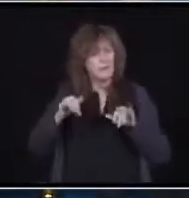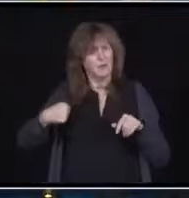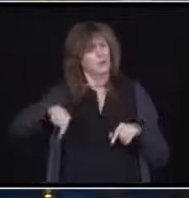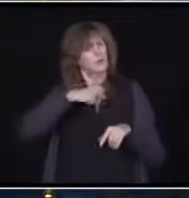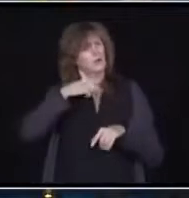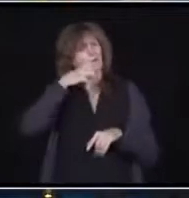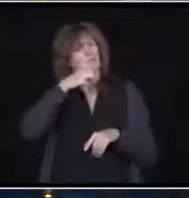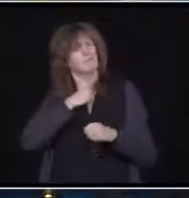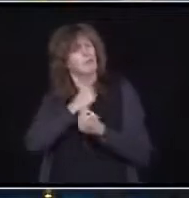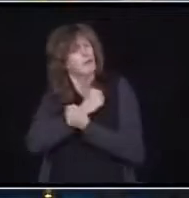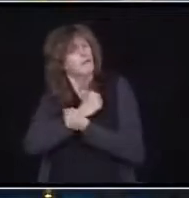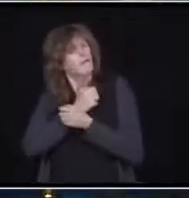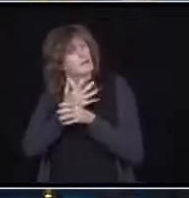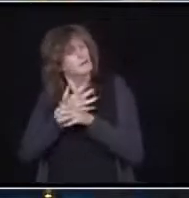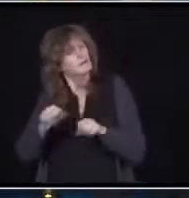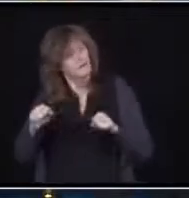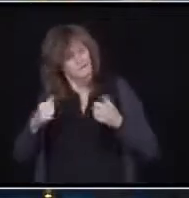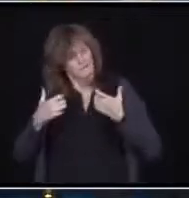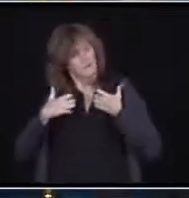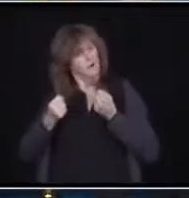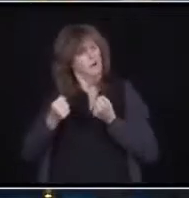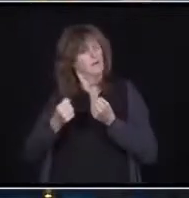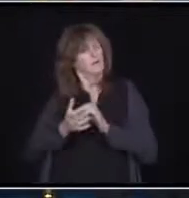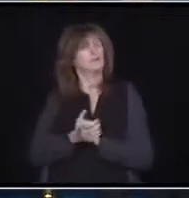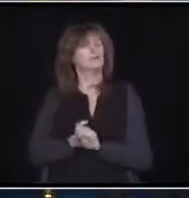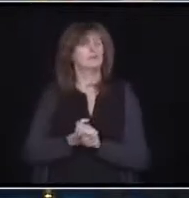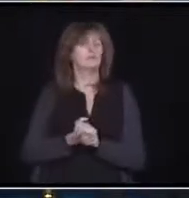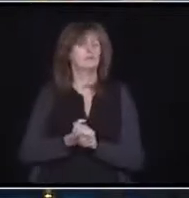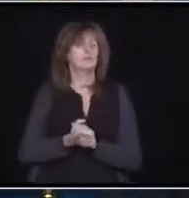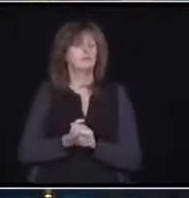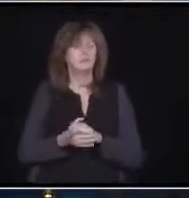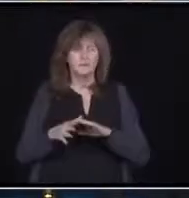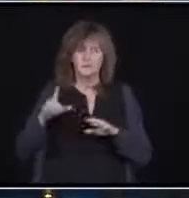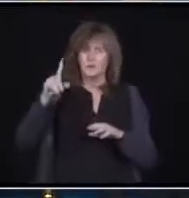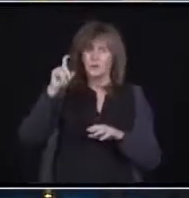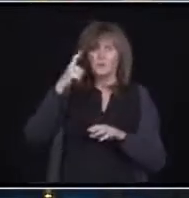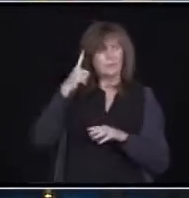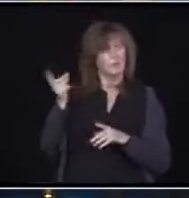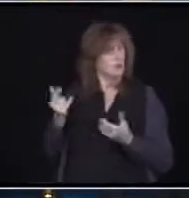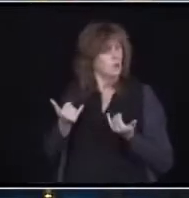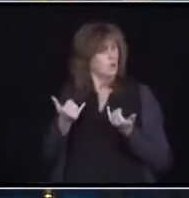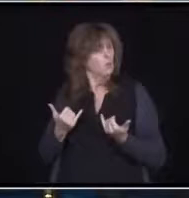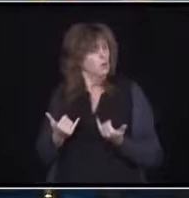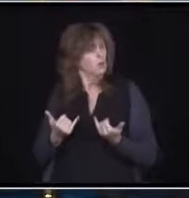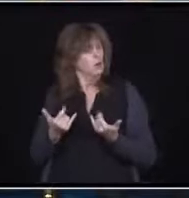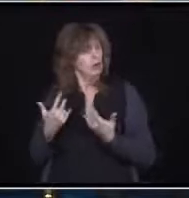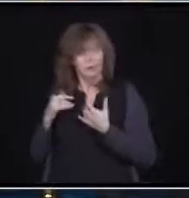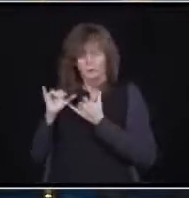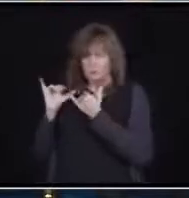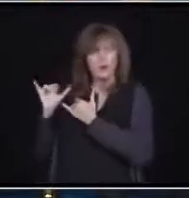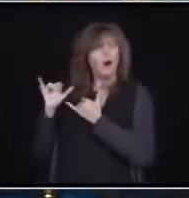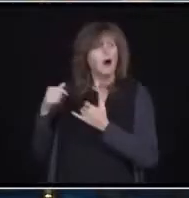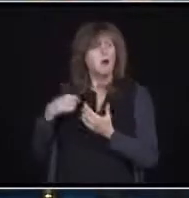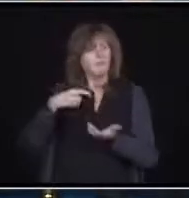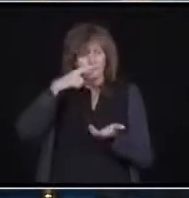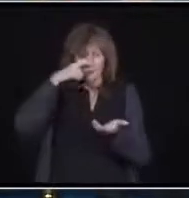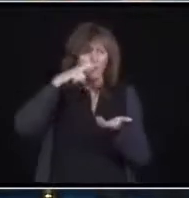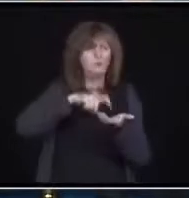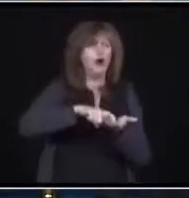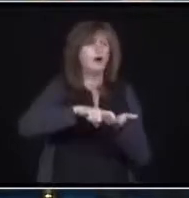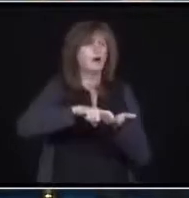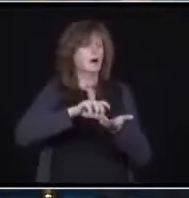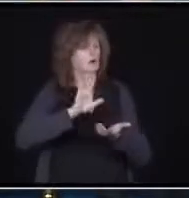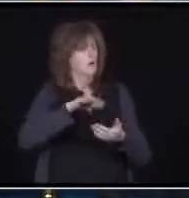And as the Premier mentioned today, we recognize their heroic efforts. Starting today, we are providing a temporary